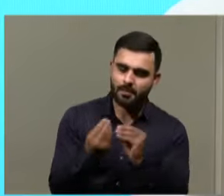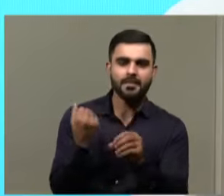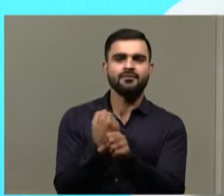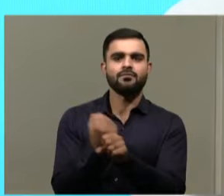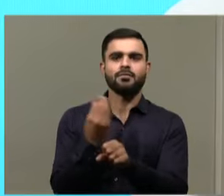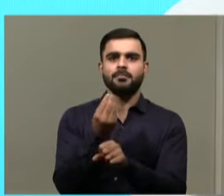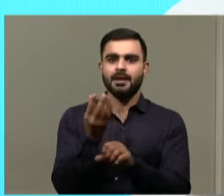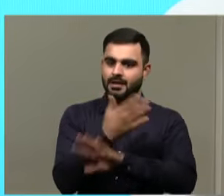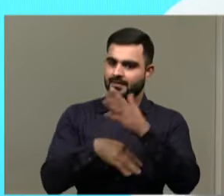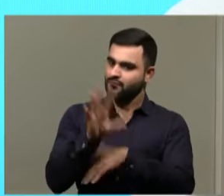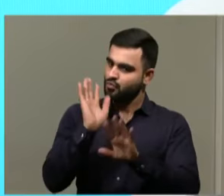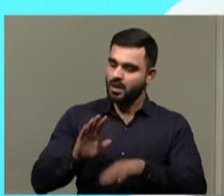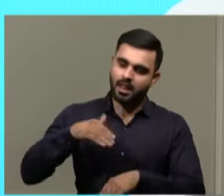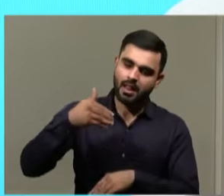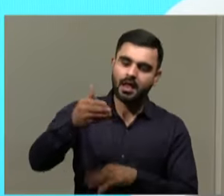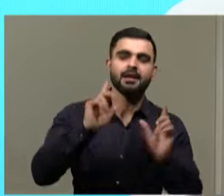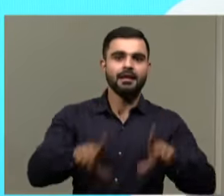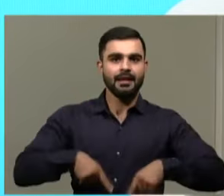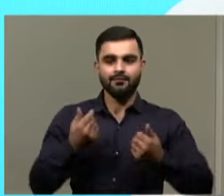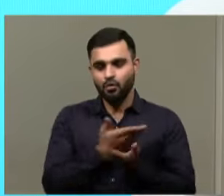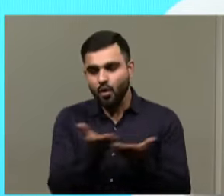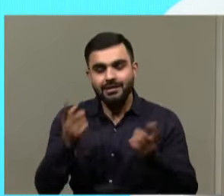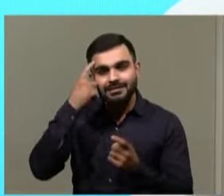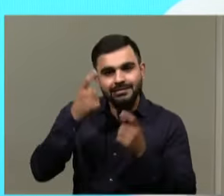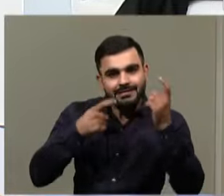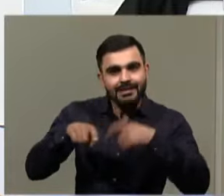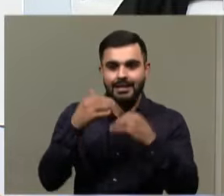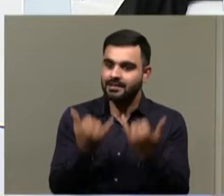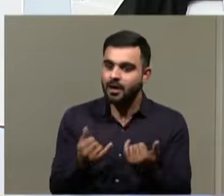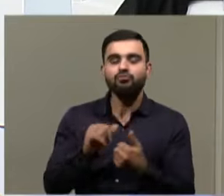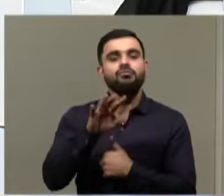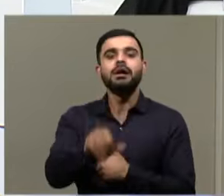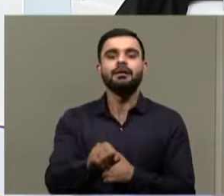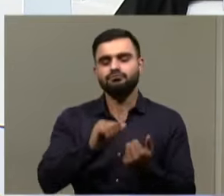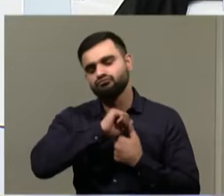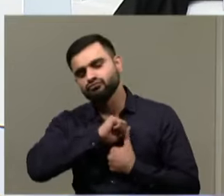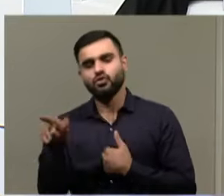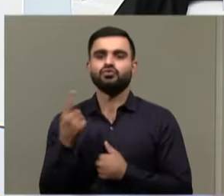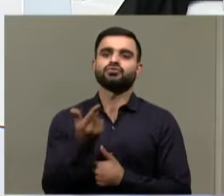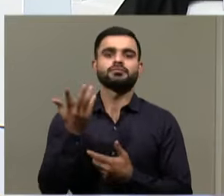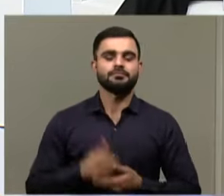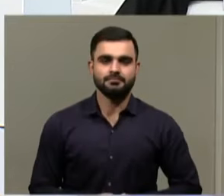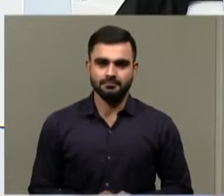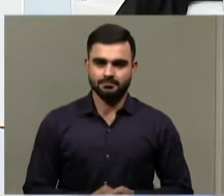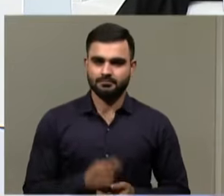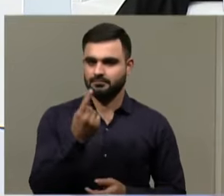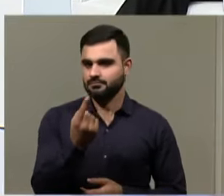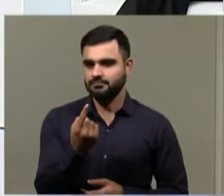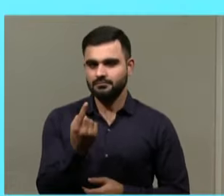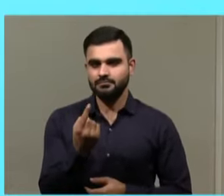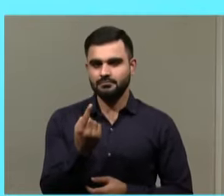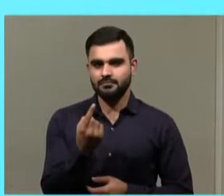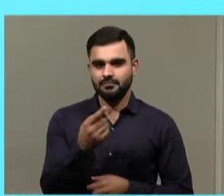some kind of disability later in life. And so we all need to think about that right now as well for everyone. You know, one thing